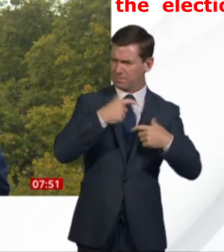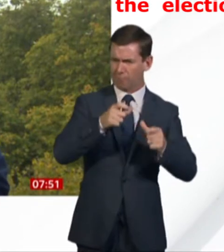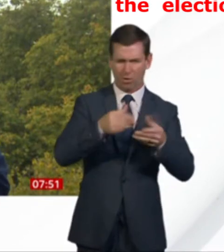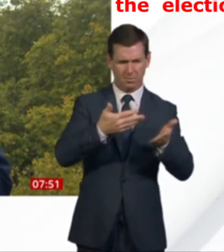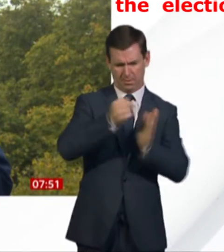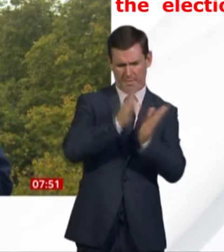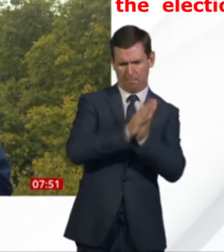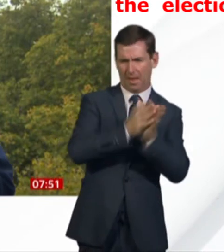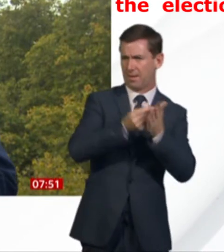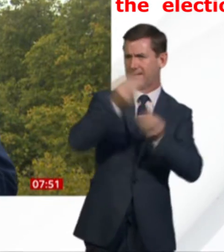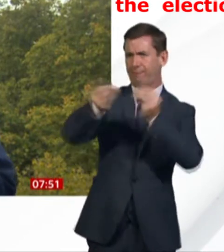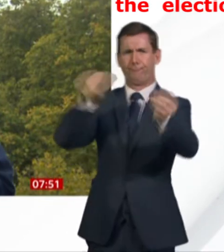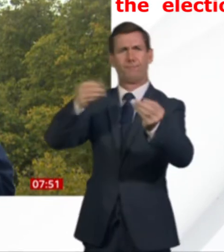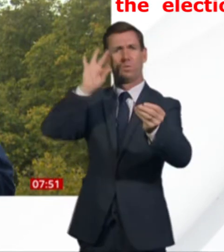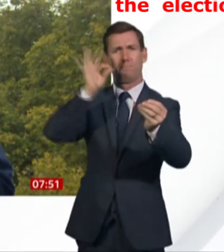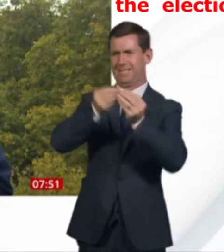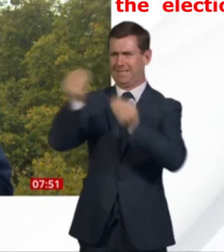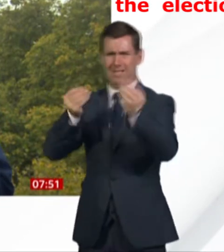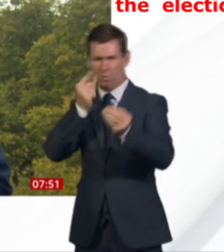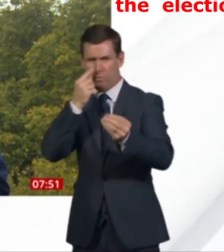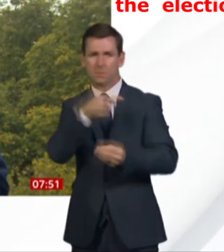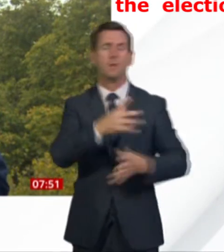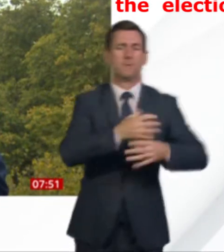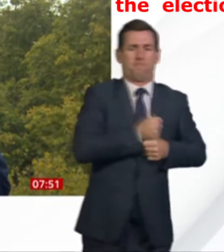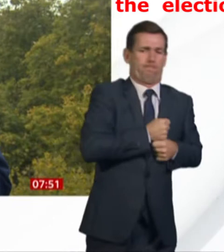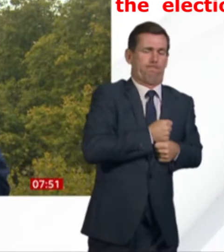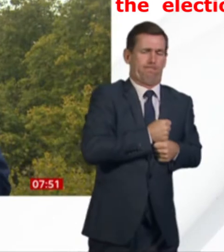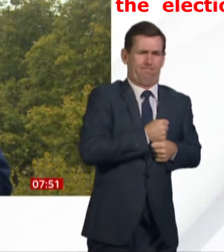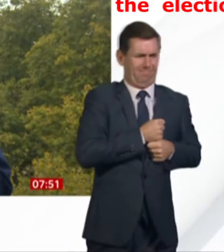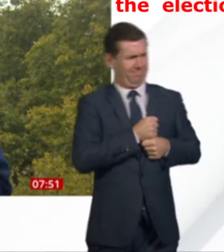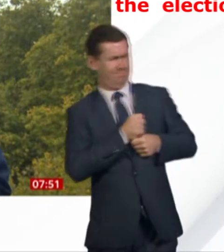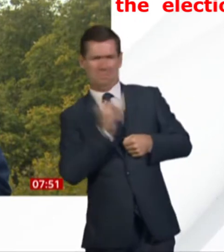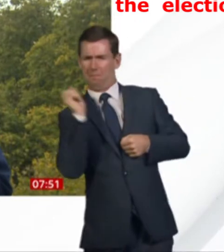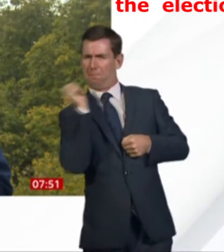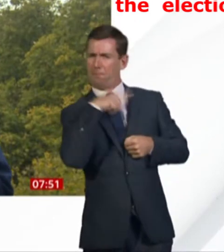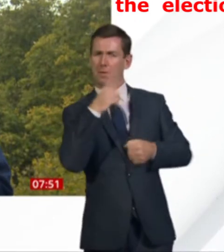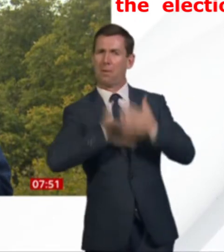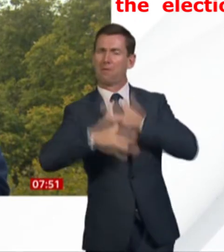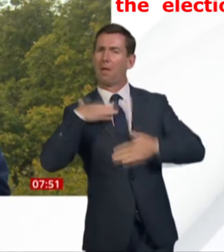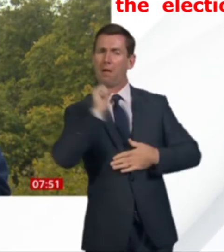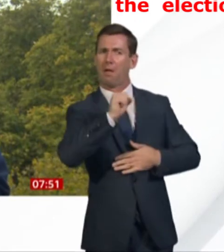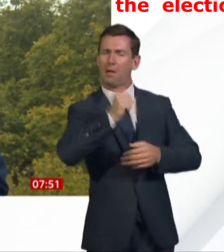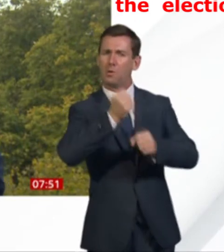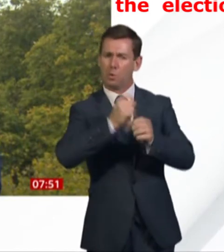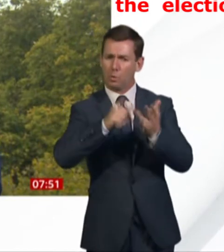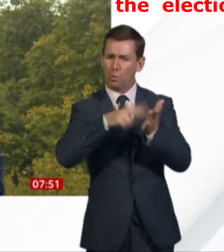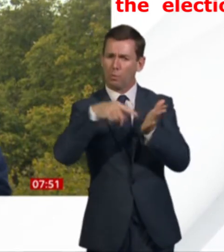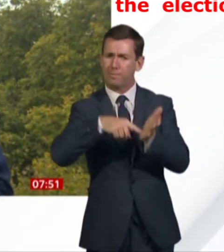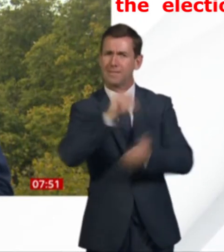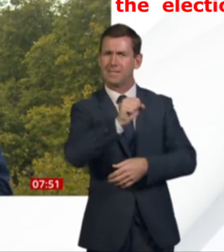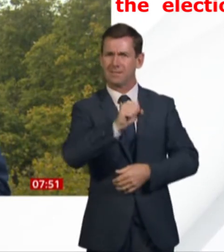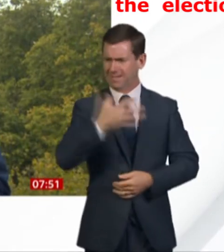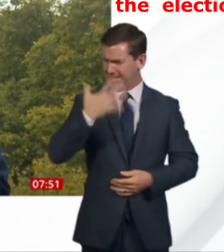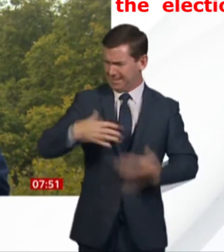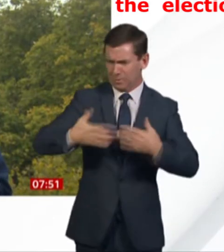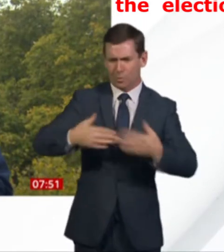a strange way, not the other political parties. But we need to get this sorted. It's not just Brexit that needs to be sorted. It's the whole nine